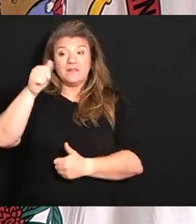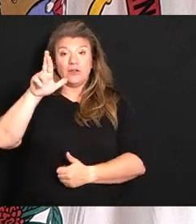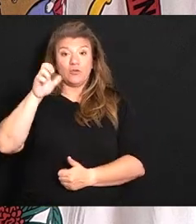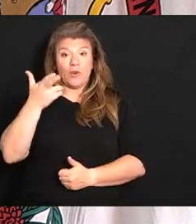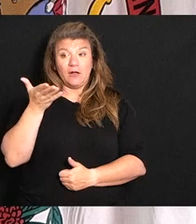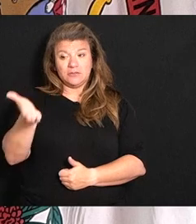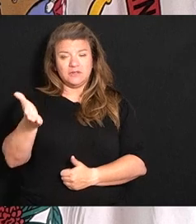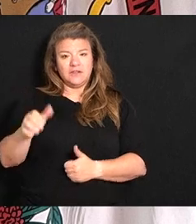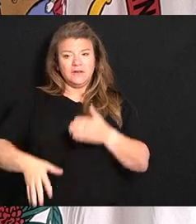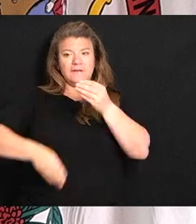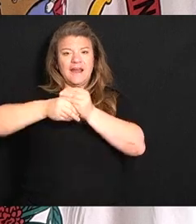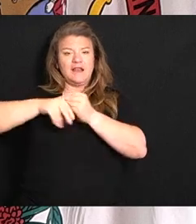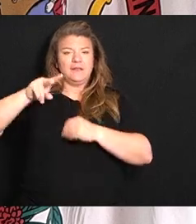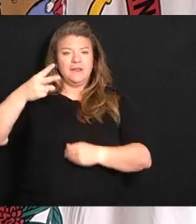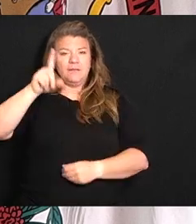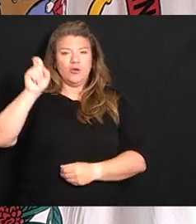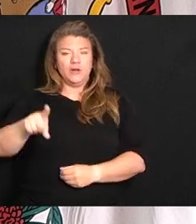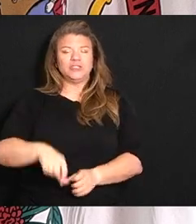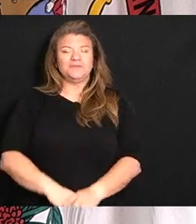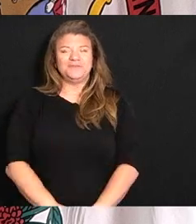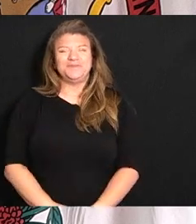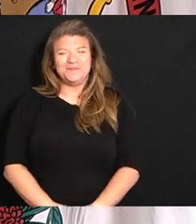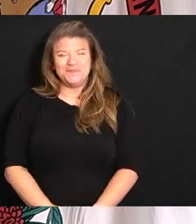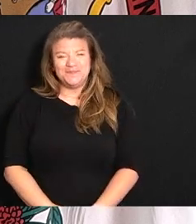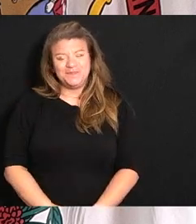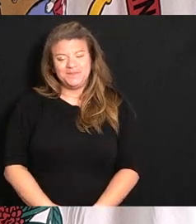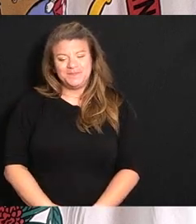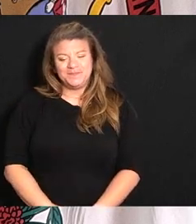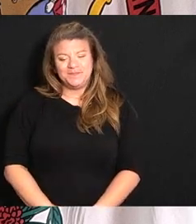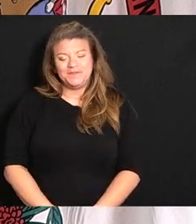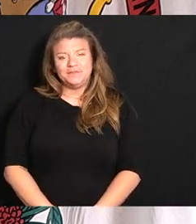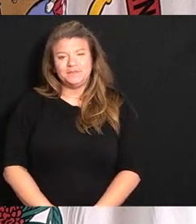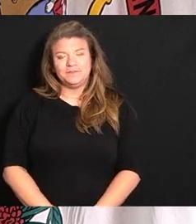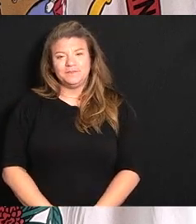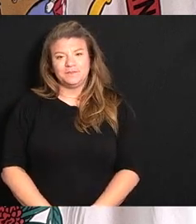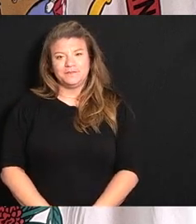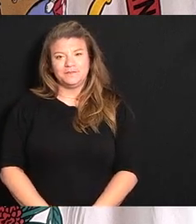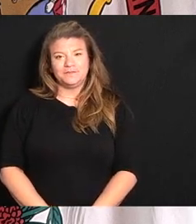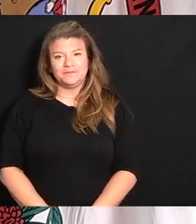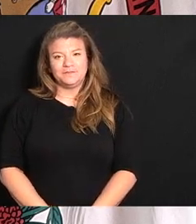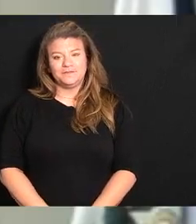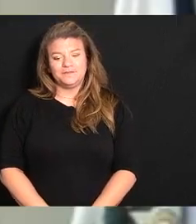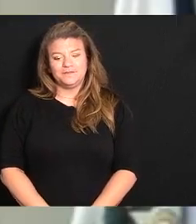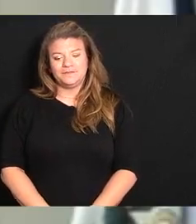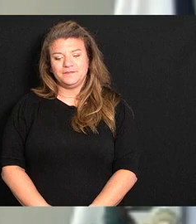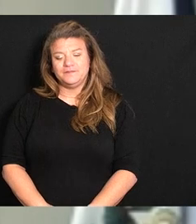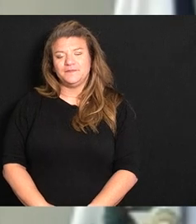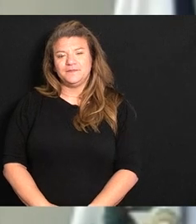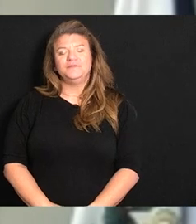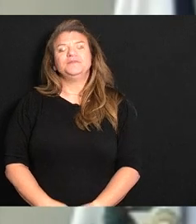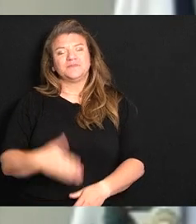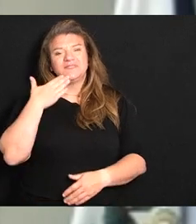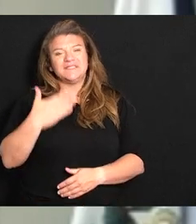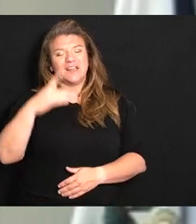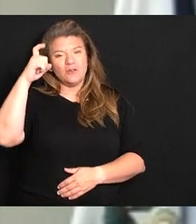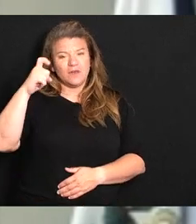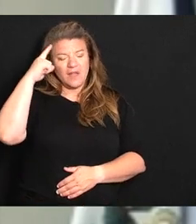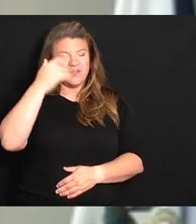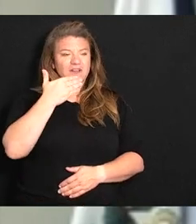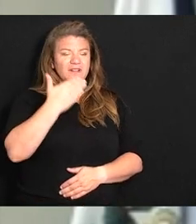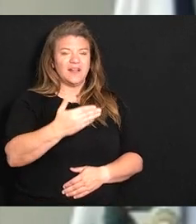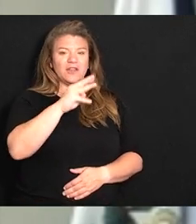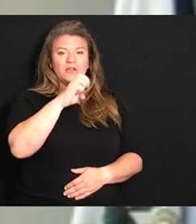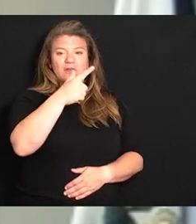another part of the question you know please please you know come back on that all right thank you Governor thank you Megan